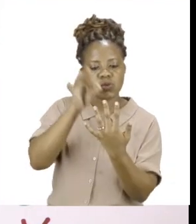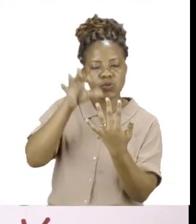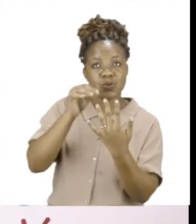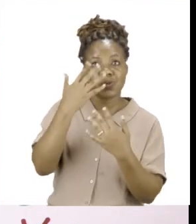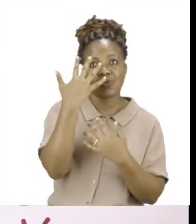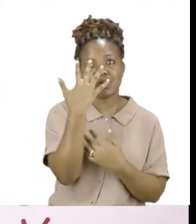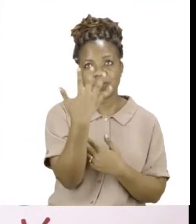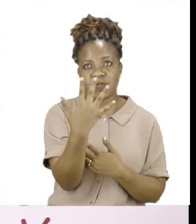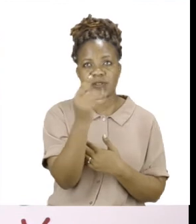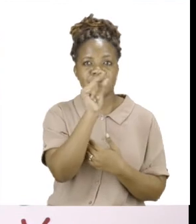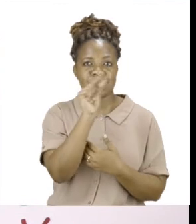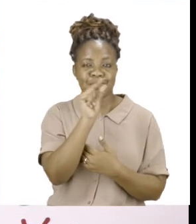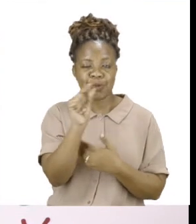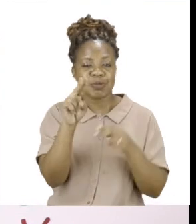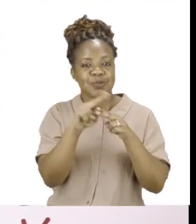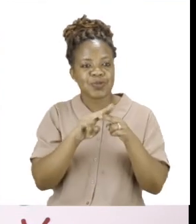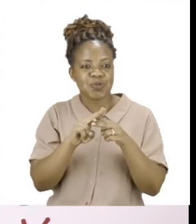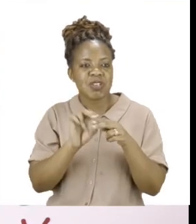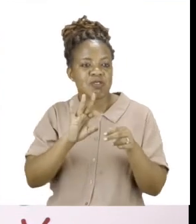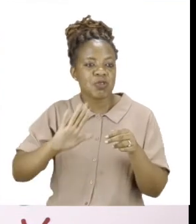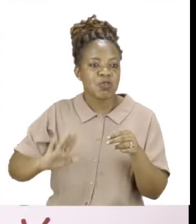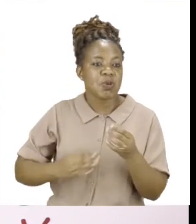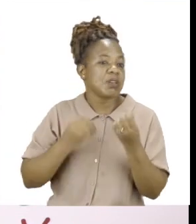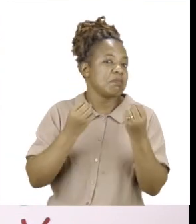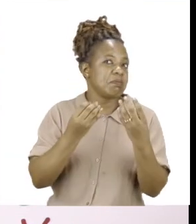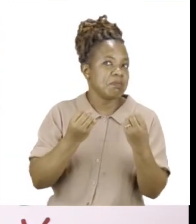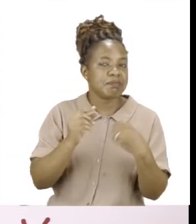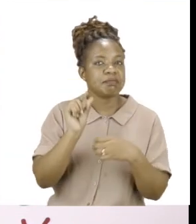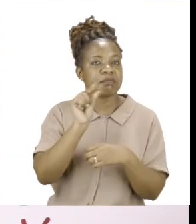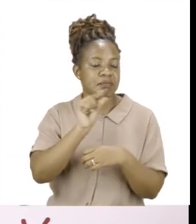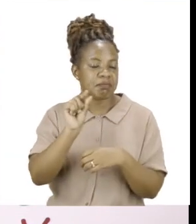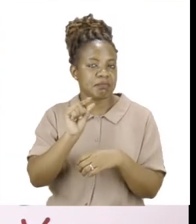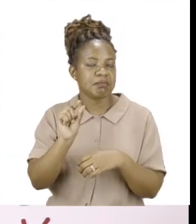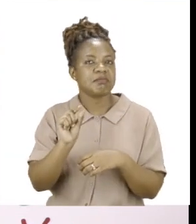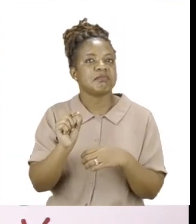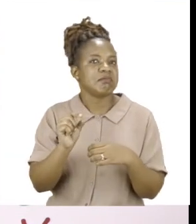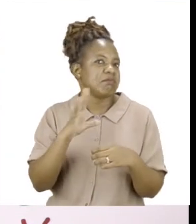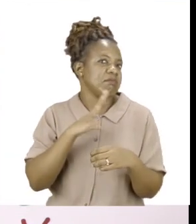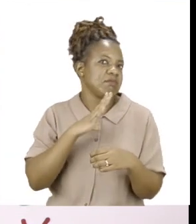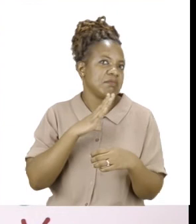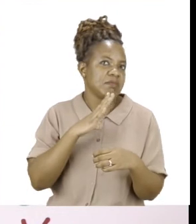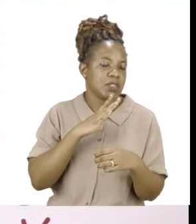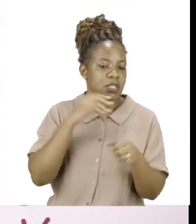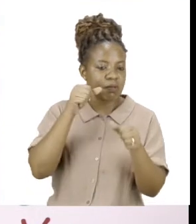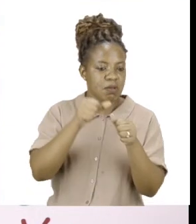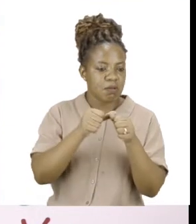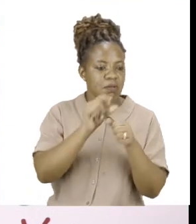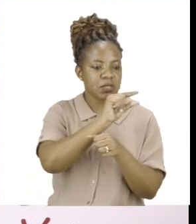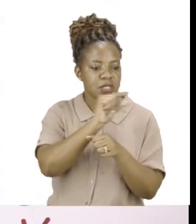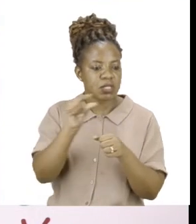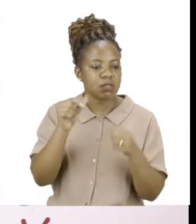your sentences make sense. That you start with a capital letter and end with a full stop as well.